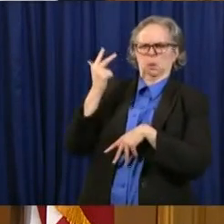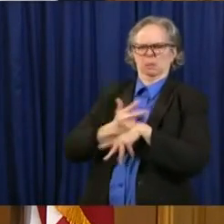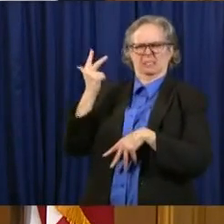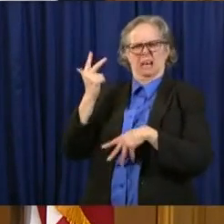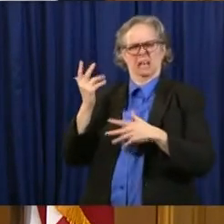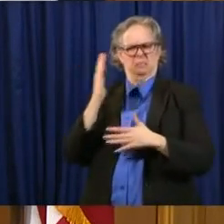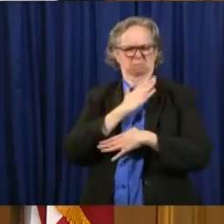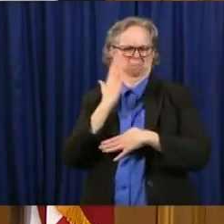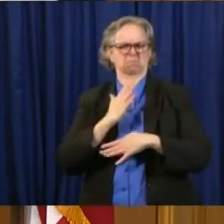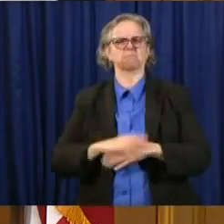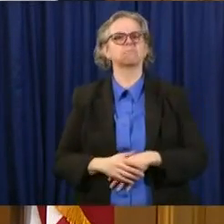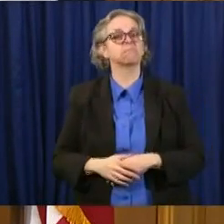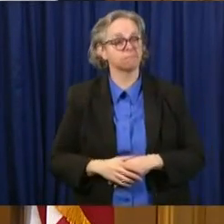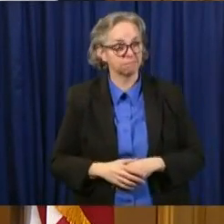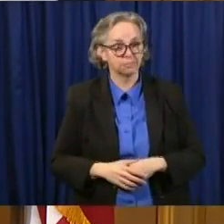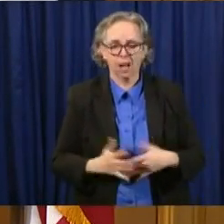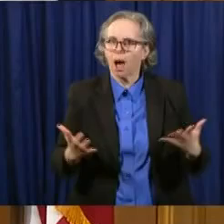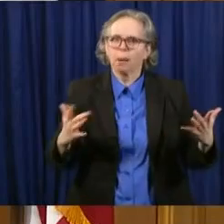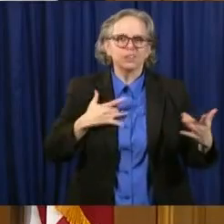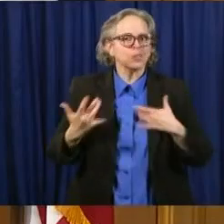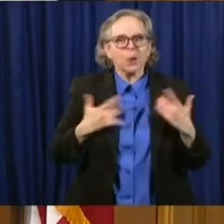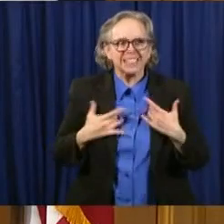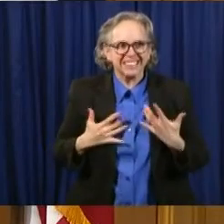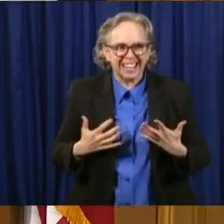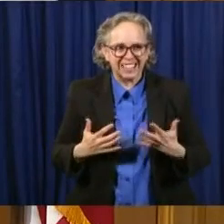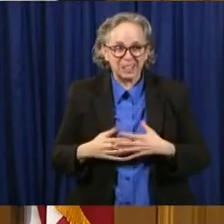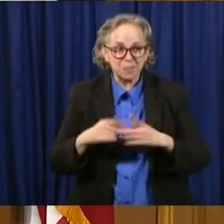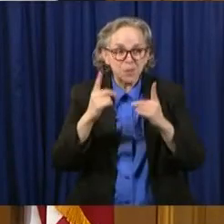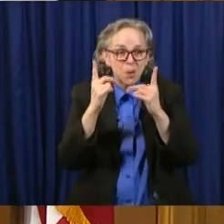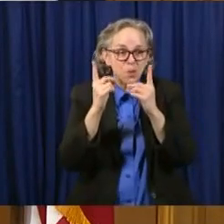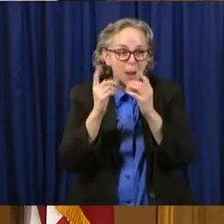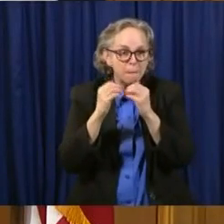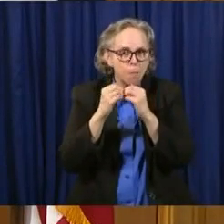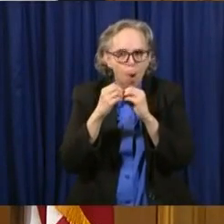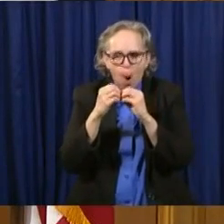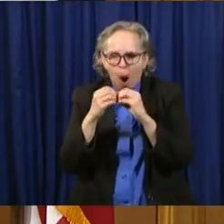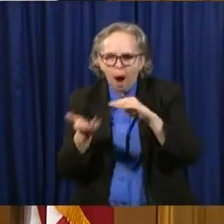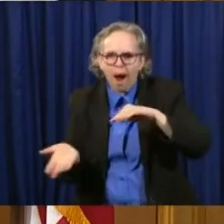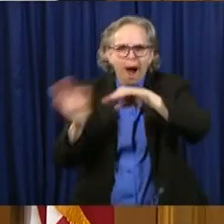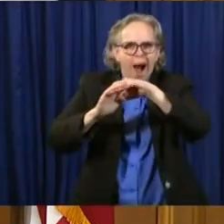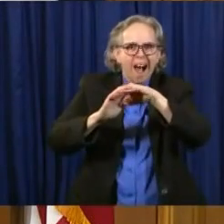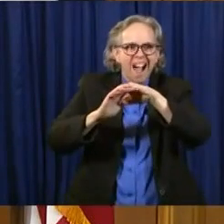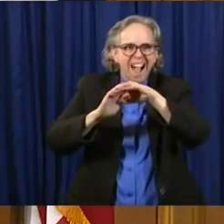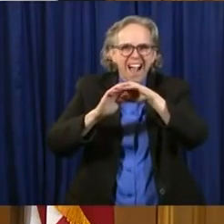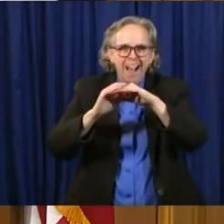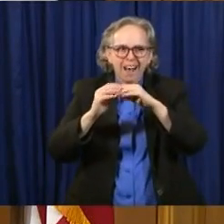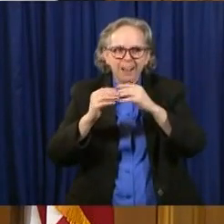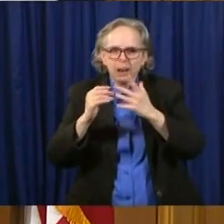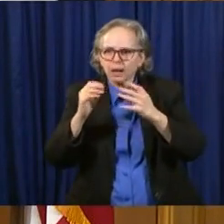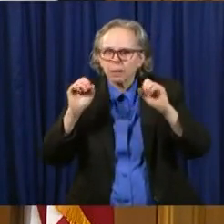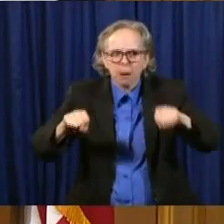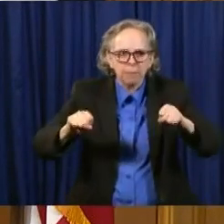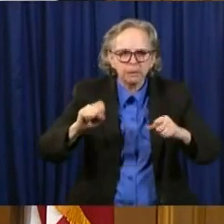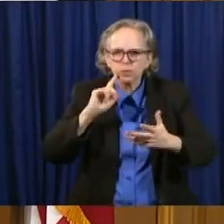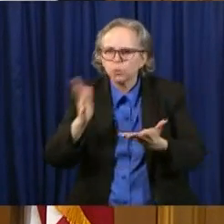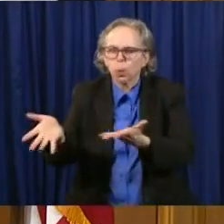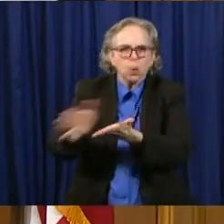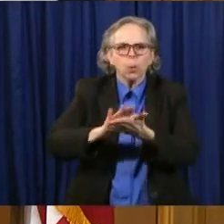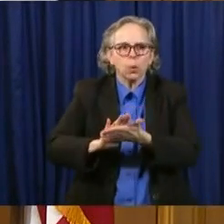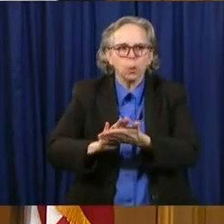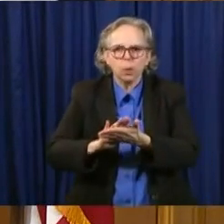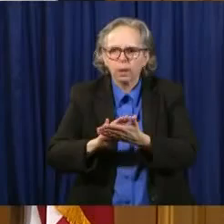And again, it's an effort to expand the use of our N-95 masks that continue,